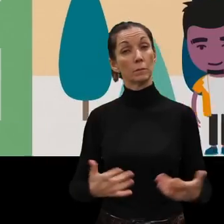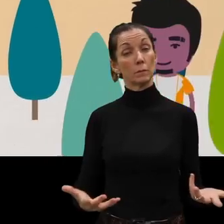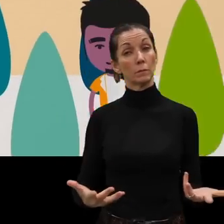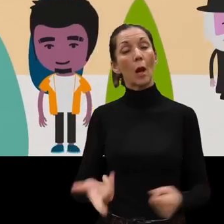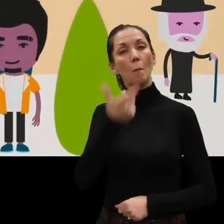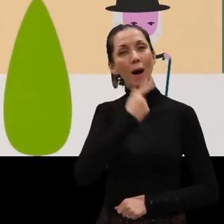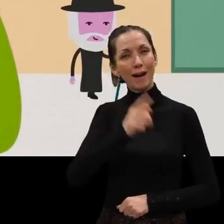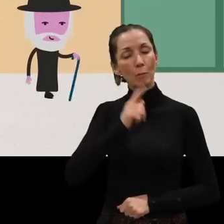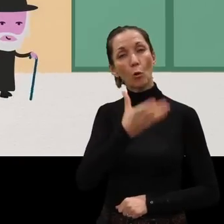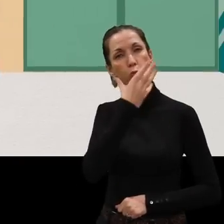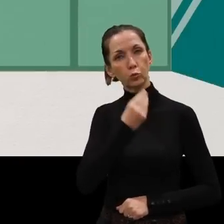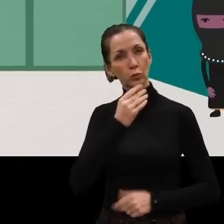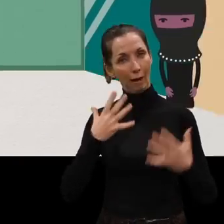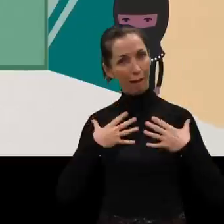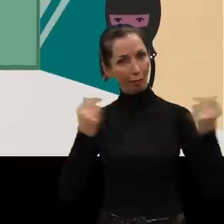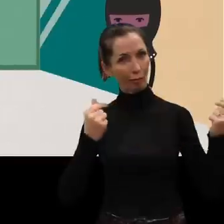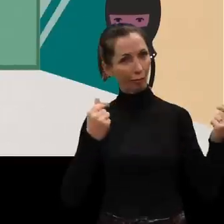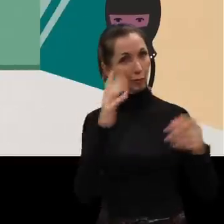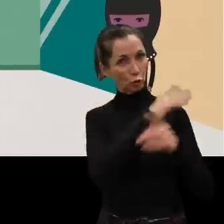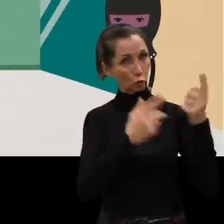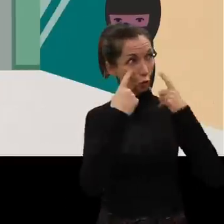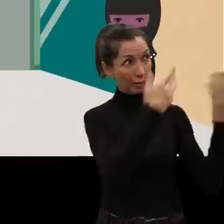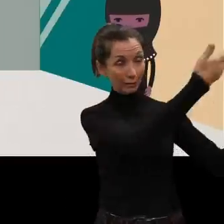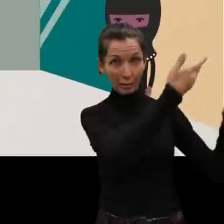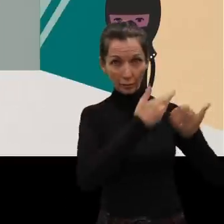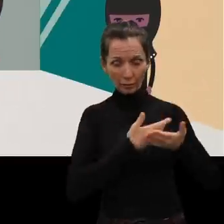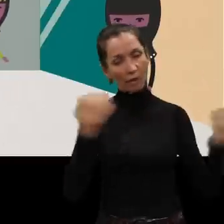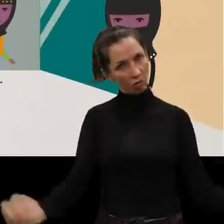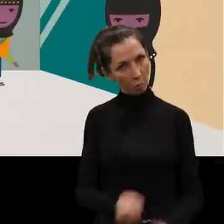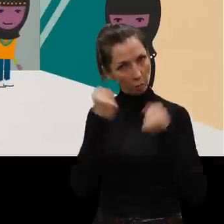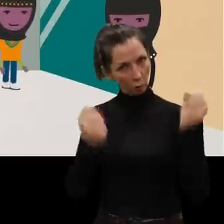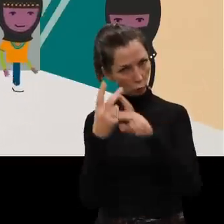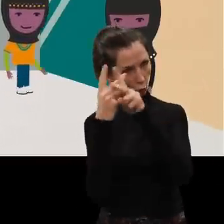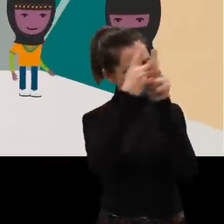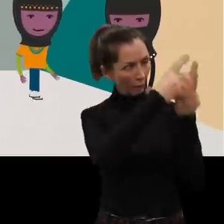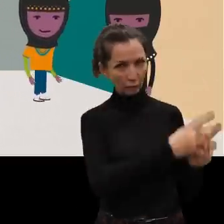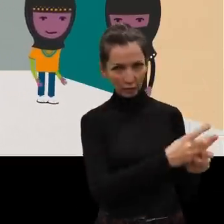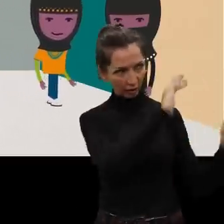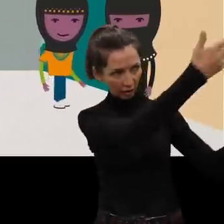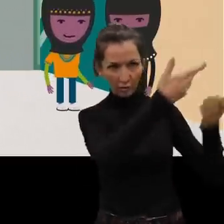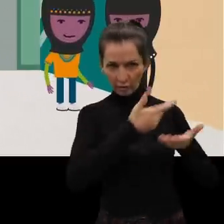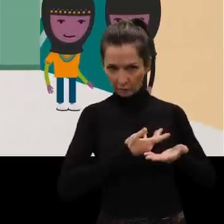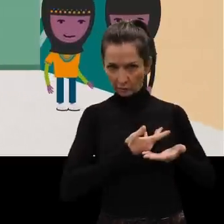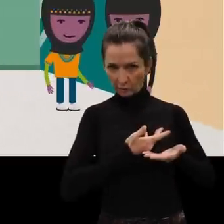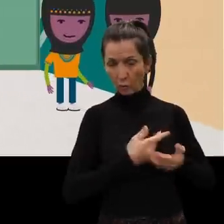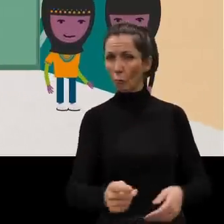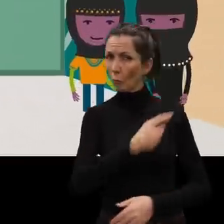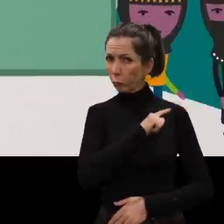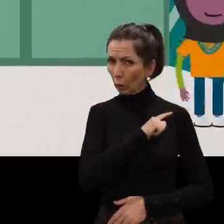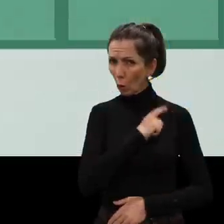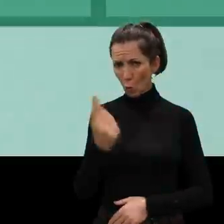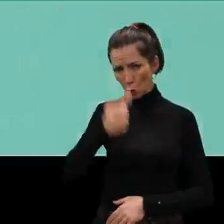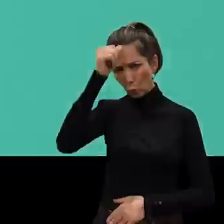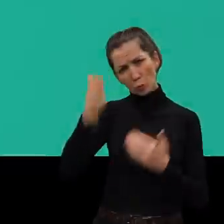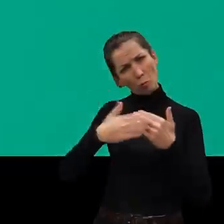people who use health and social care services now have the power to look after the very services they receive after all